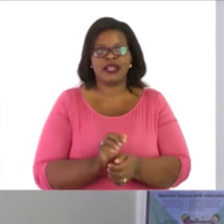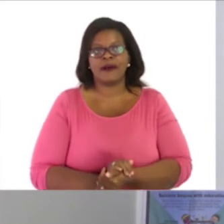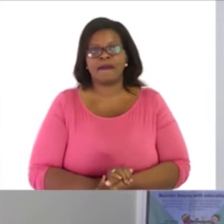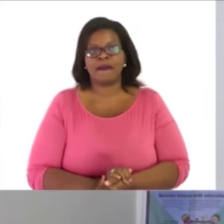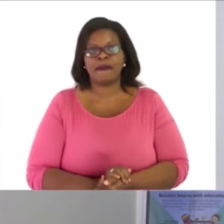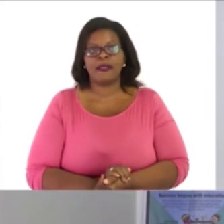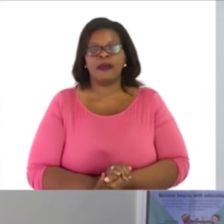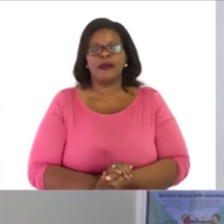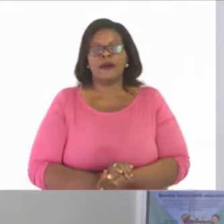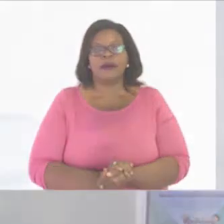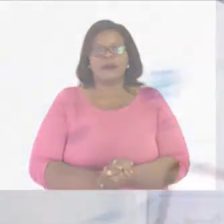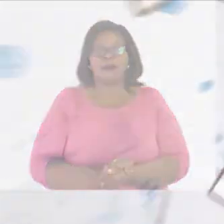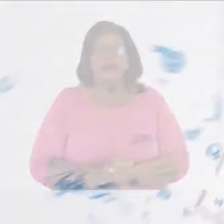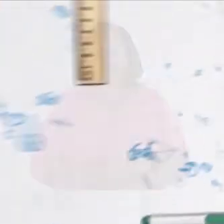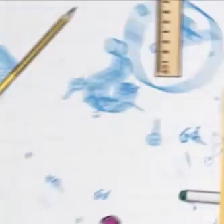numbers.